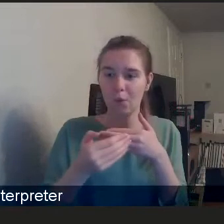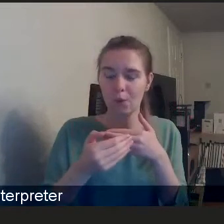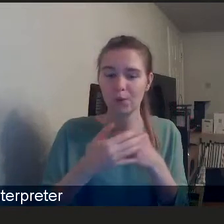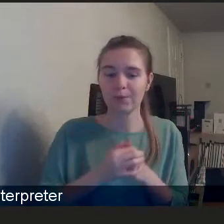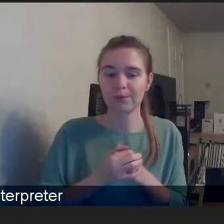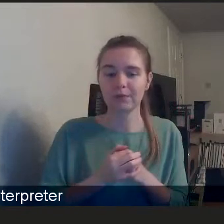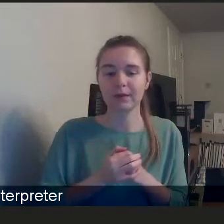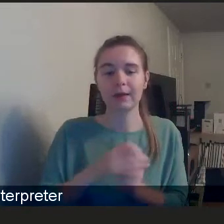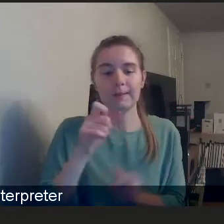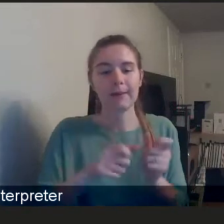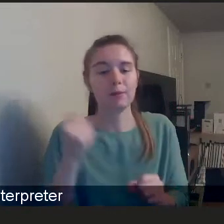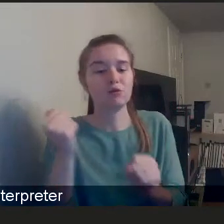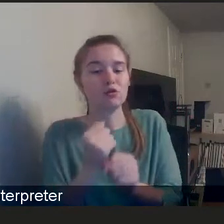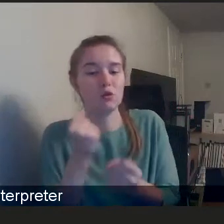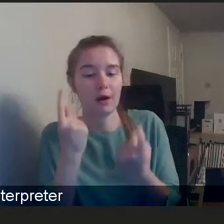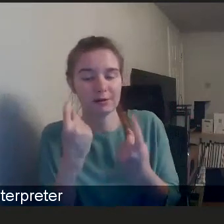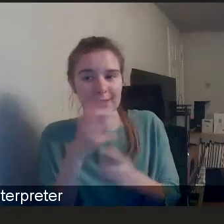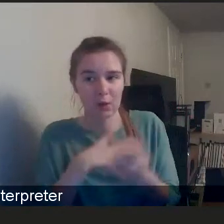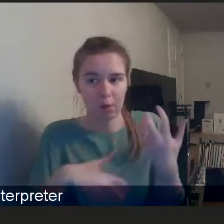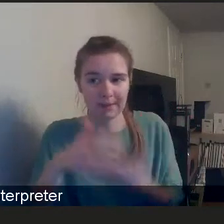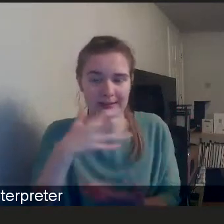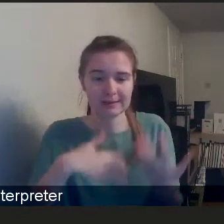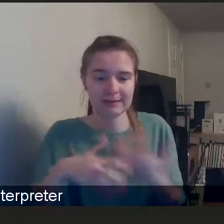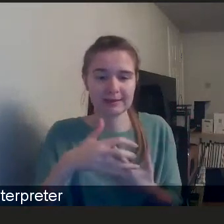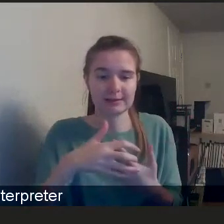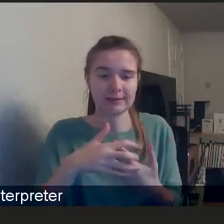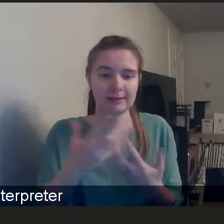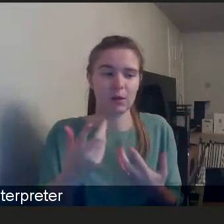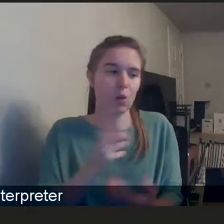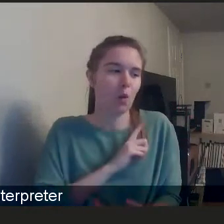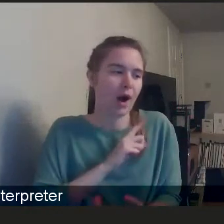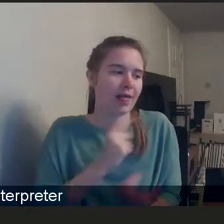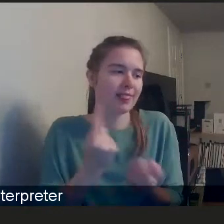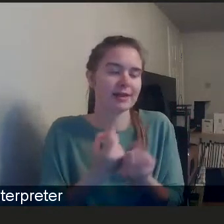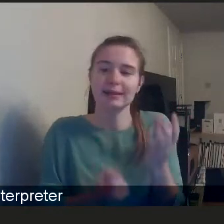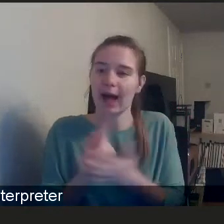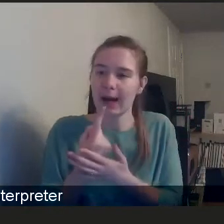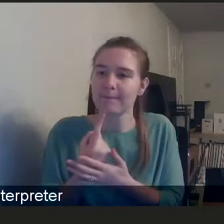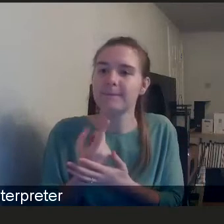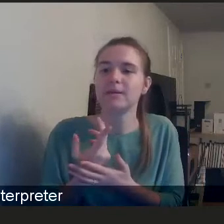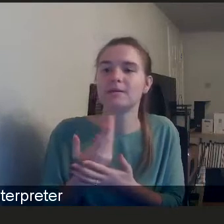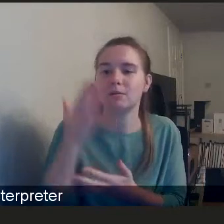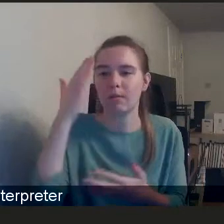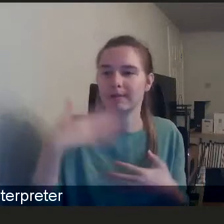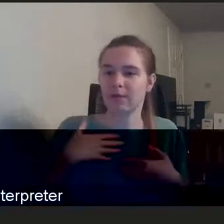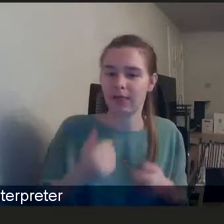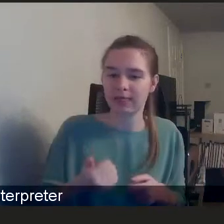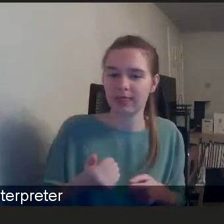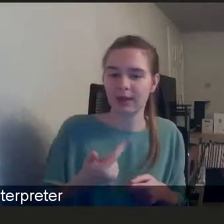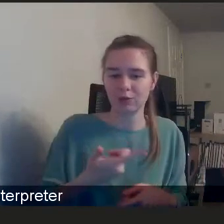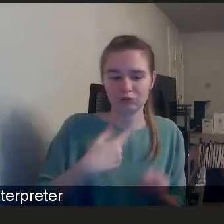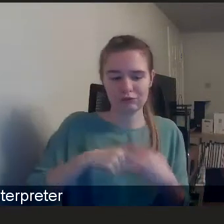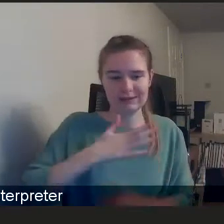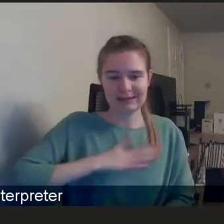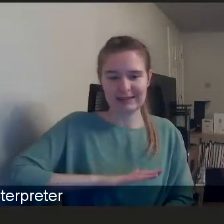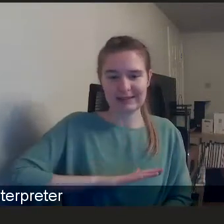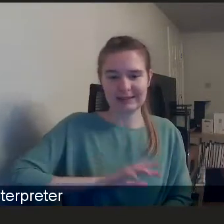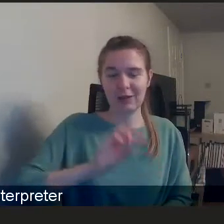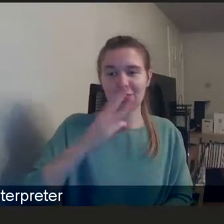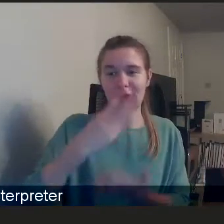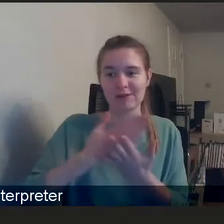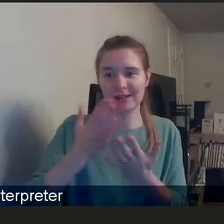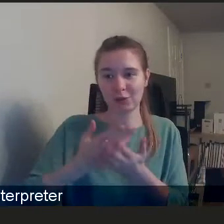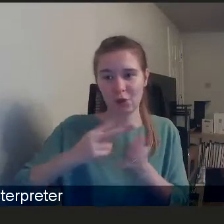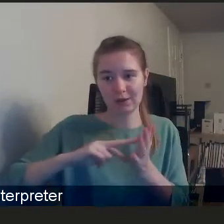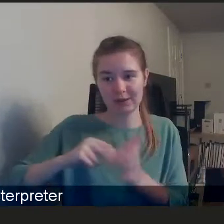understand some of the complexity of the issues involved, some of the causes and some of the consequences of mental health and what is needed are third sector organisations.